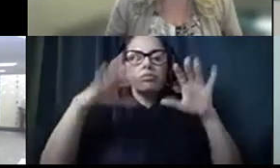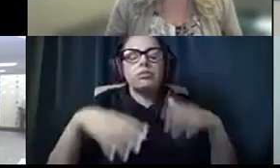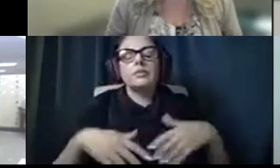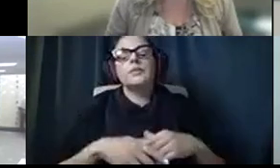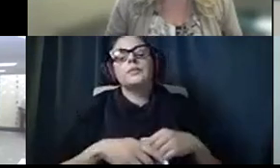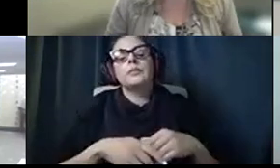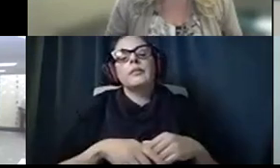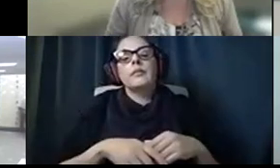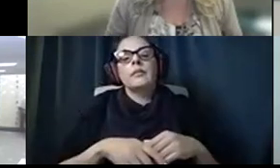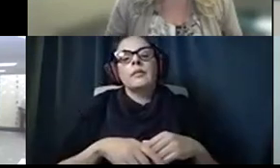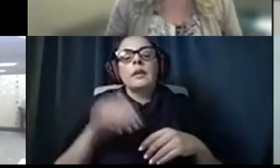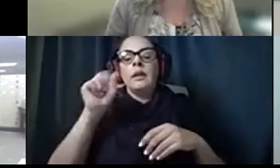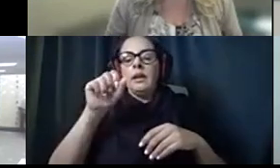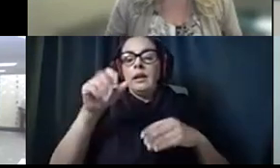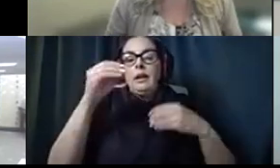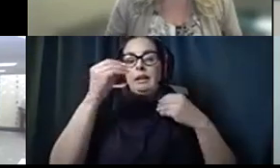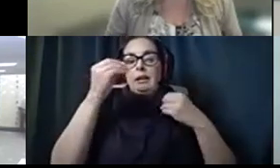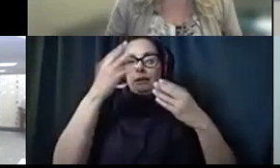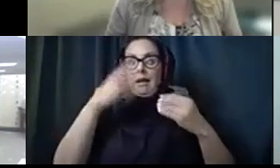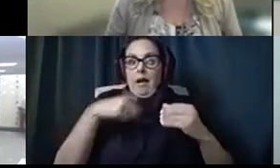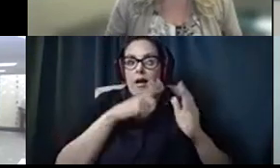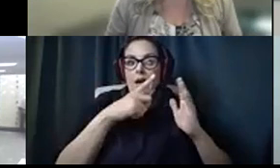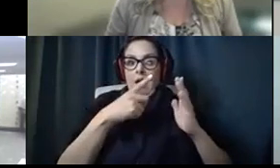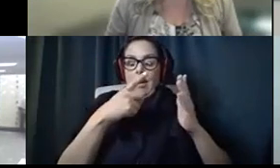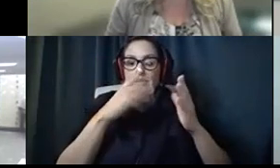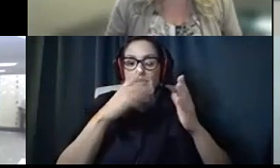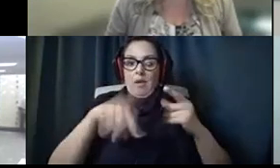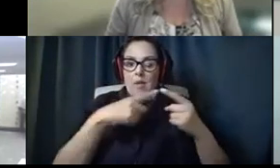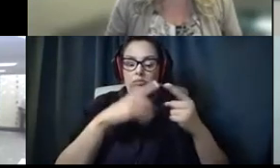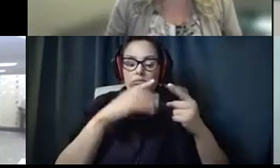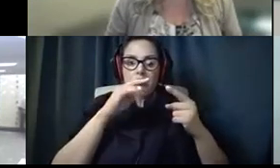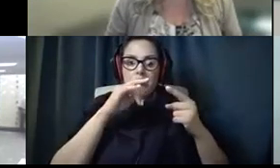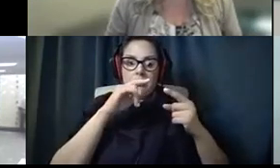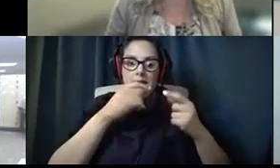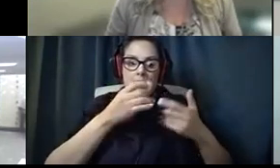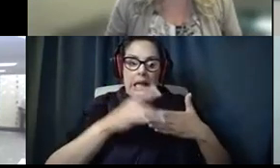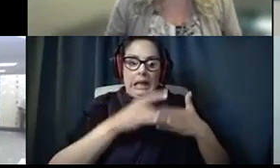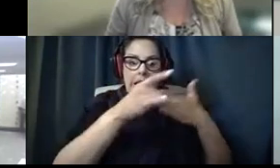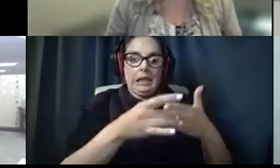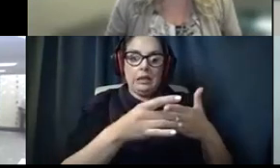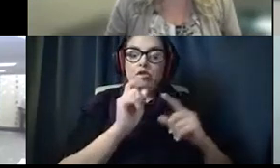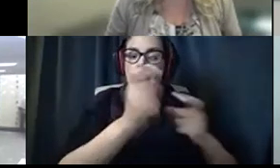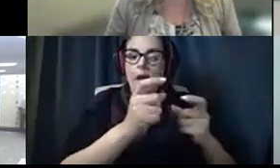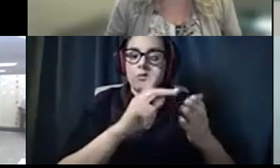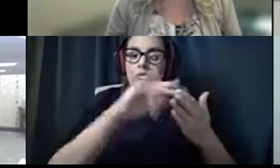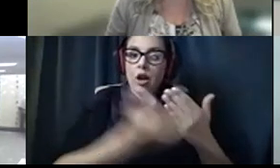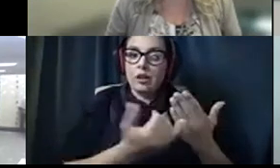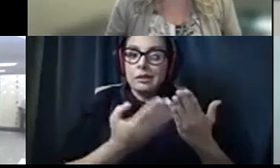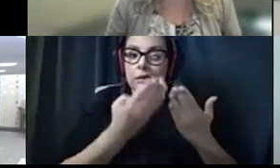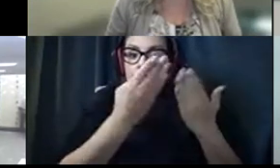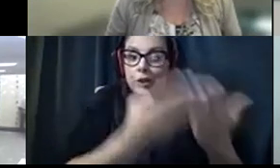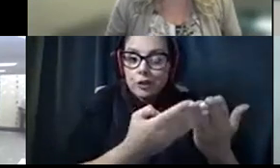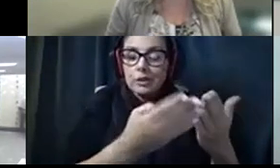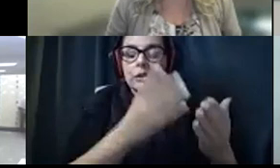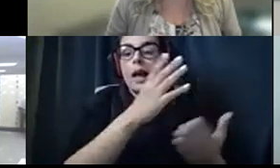Yeah, the data that I was referring to that drives grant project submissions and